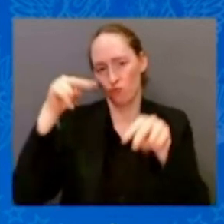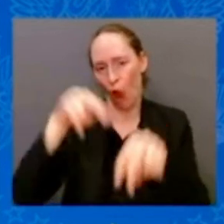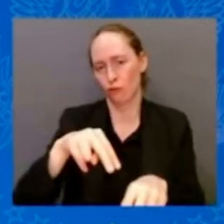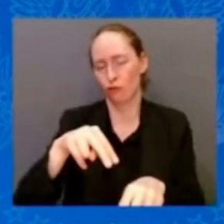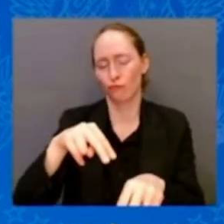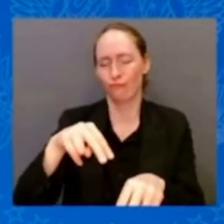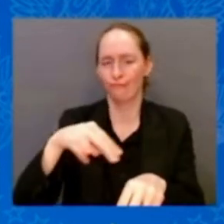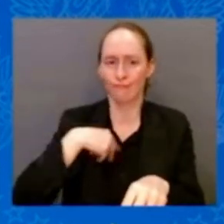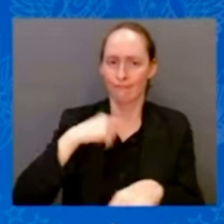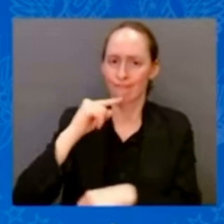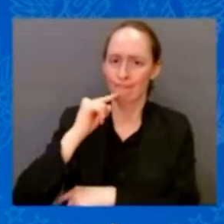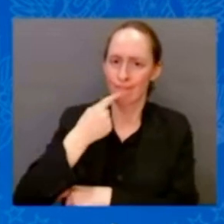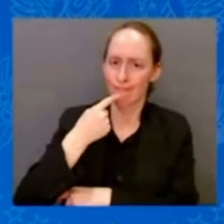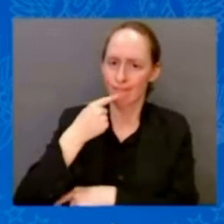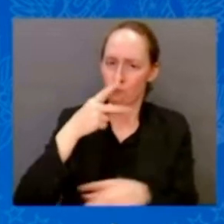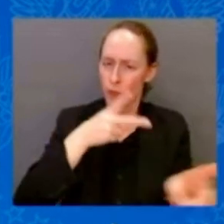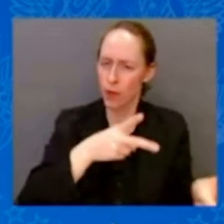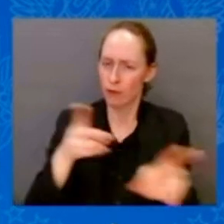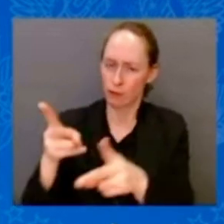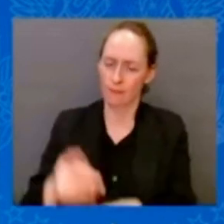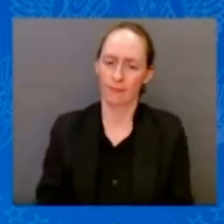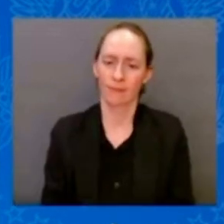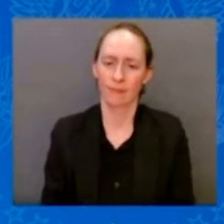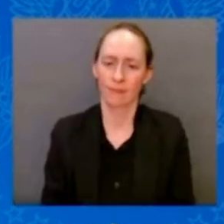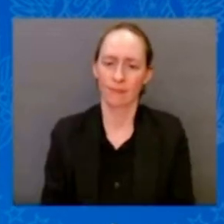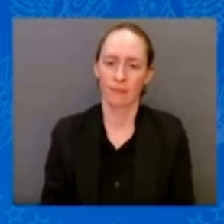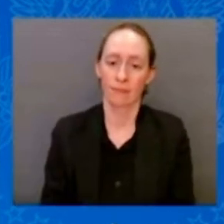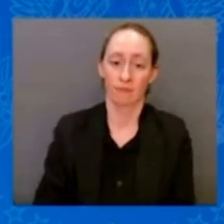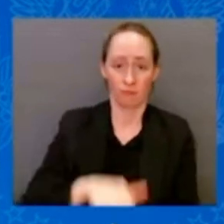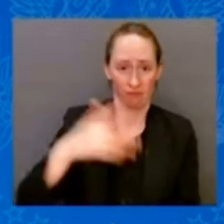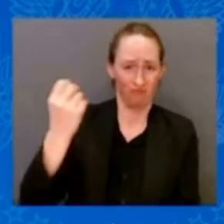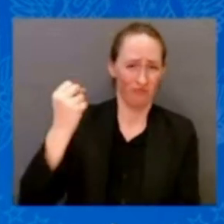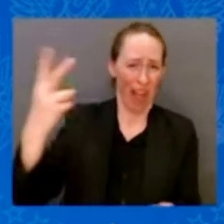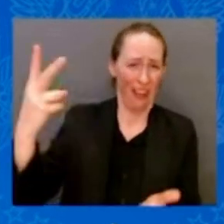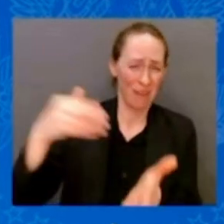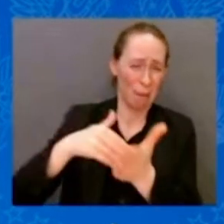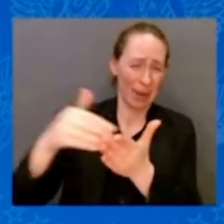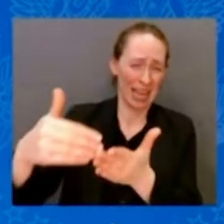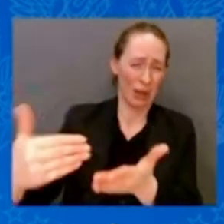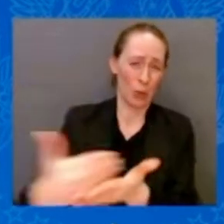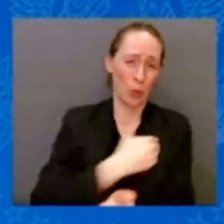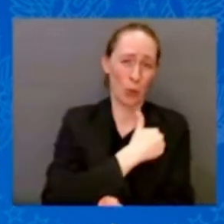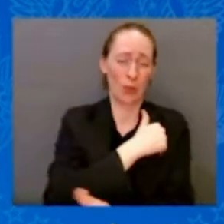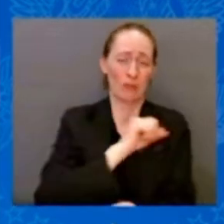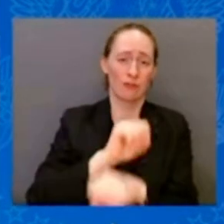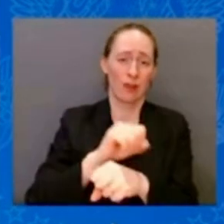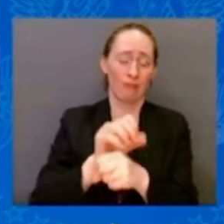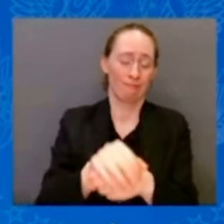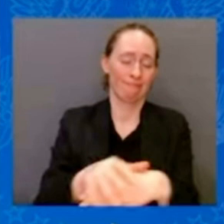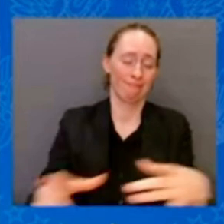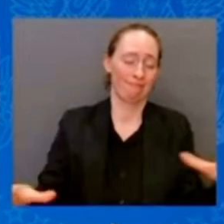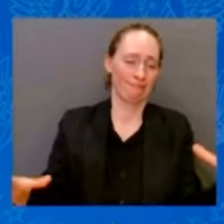Twelve million new jobs created. More jobs created in two years than any time in American history. More than that.